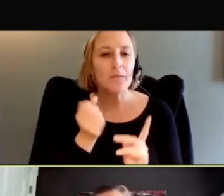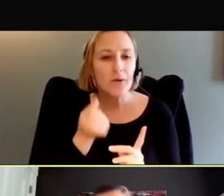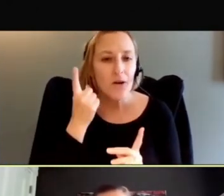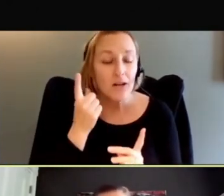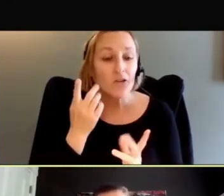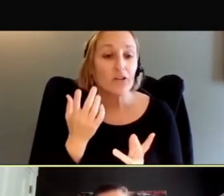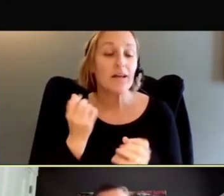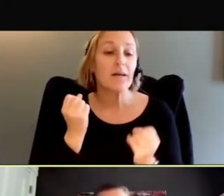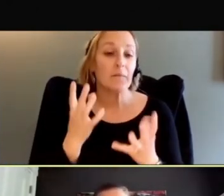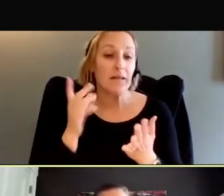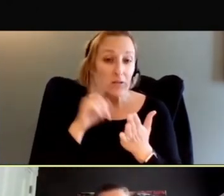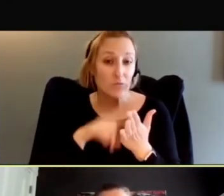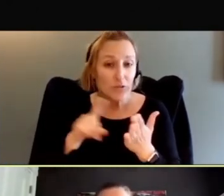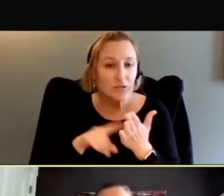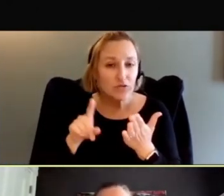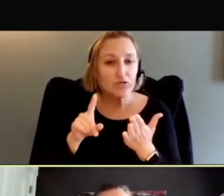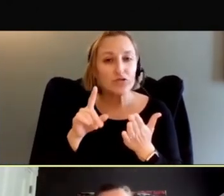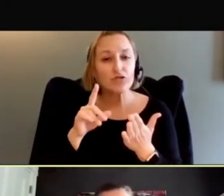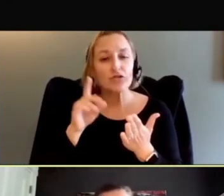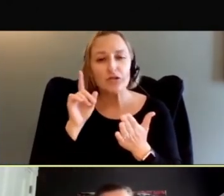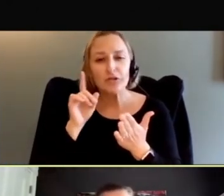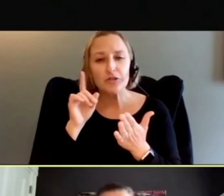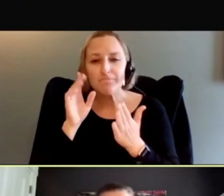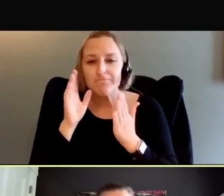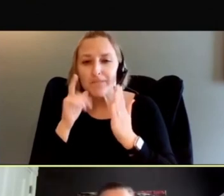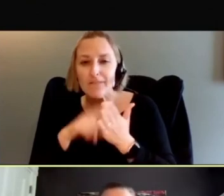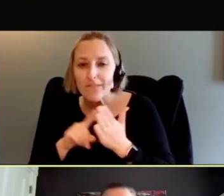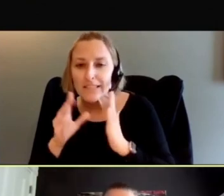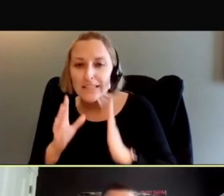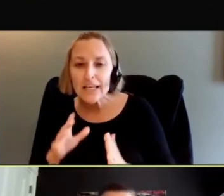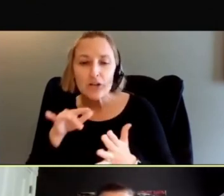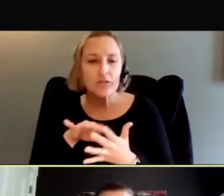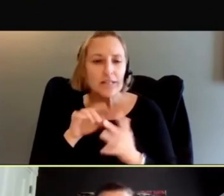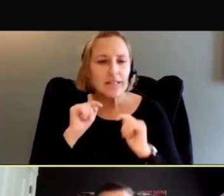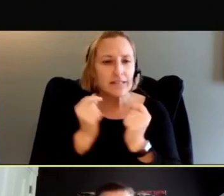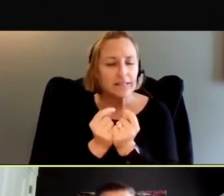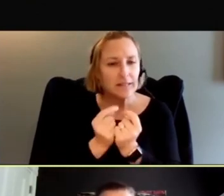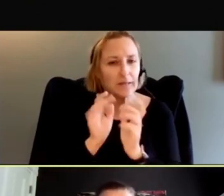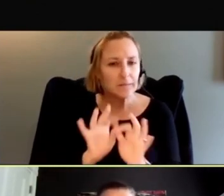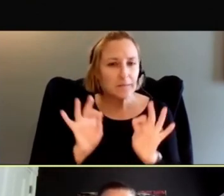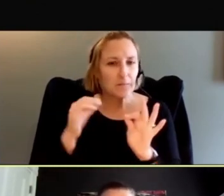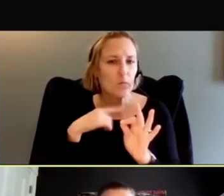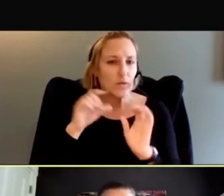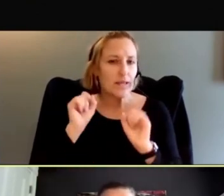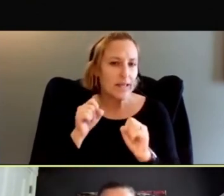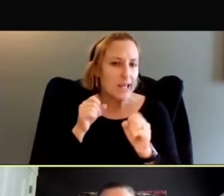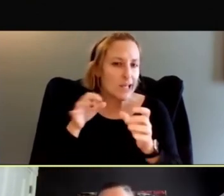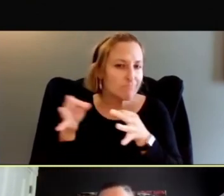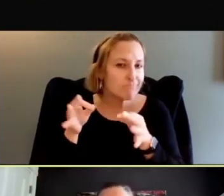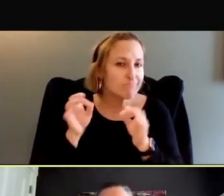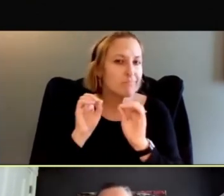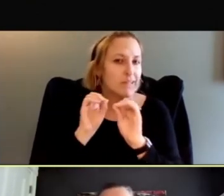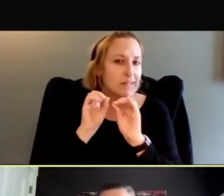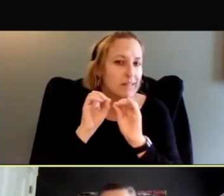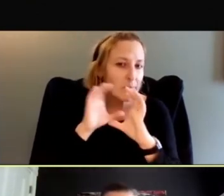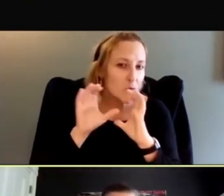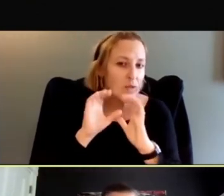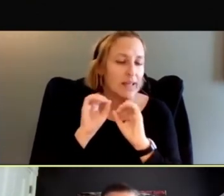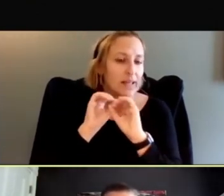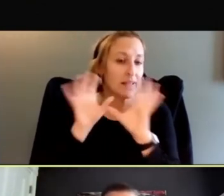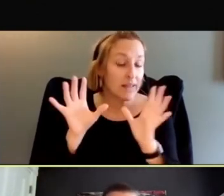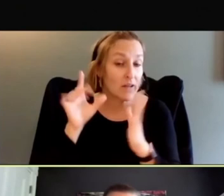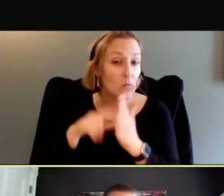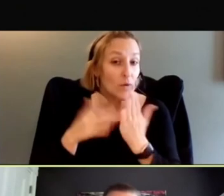investigators and study team to really communicate clearly what is potentially an individual benefit and what might